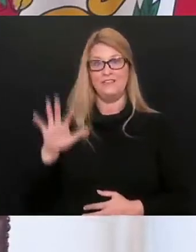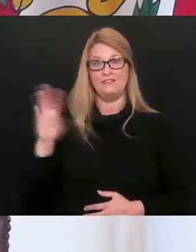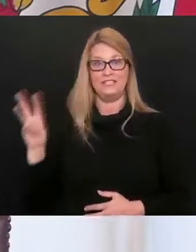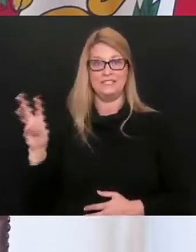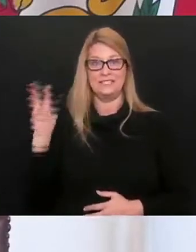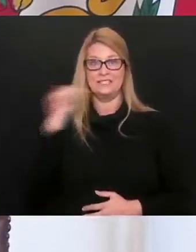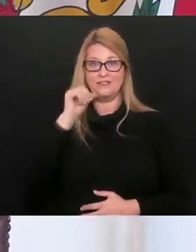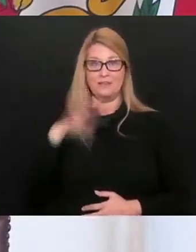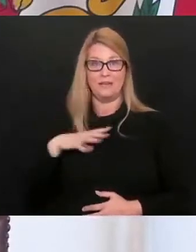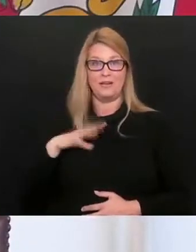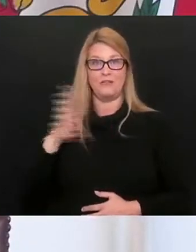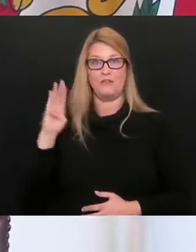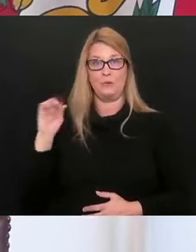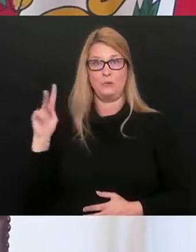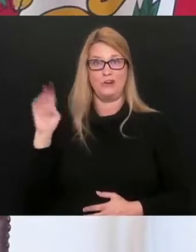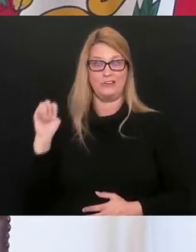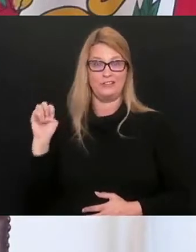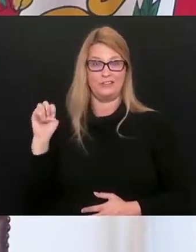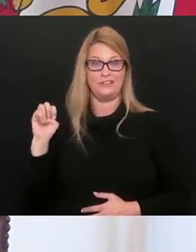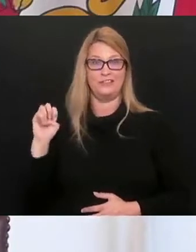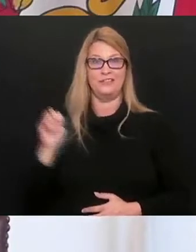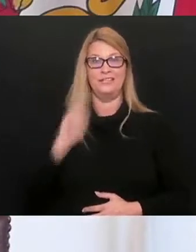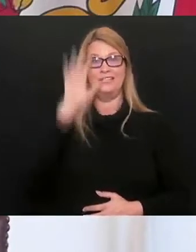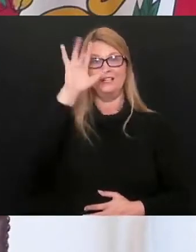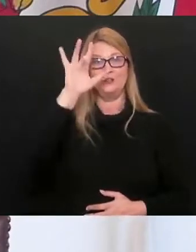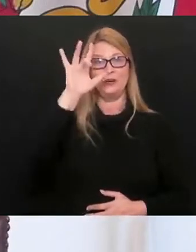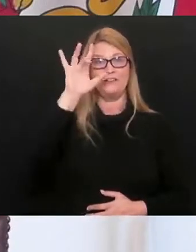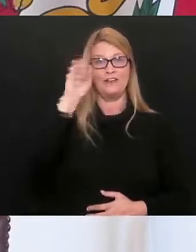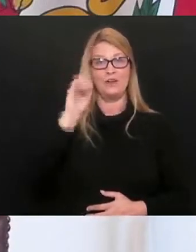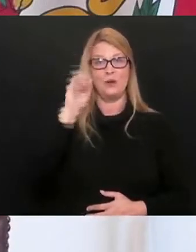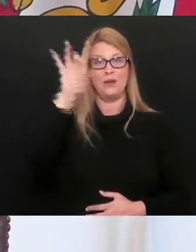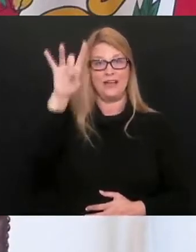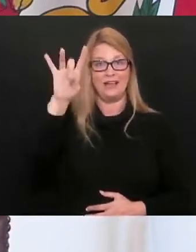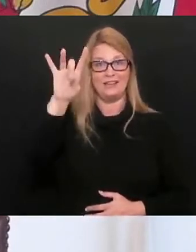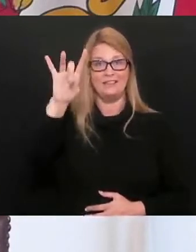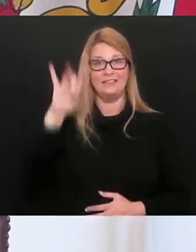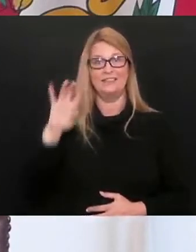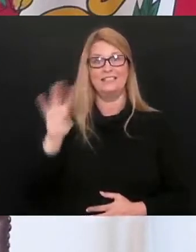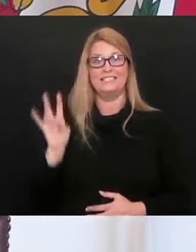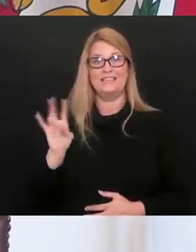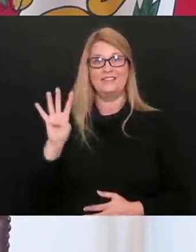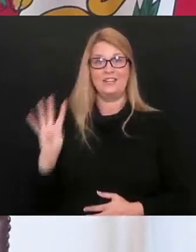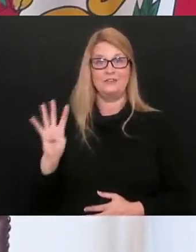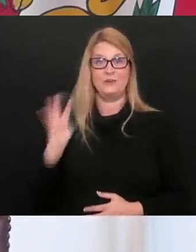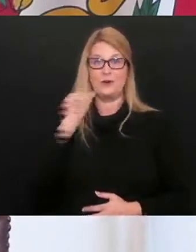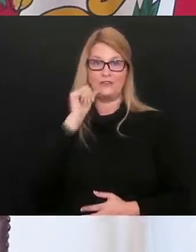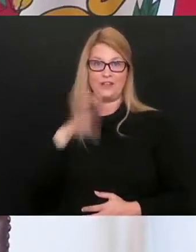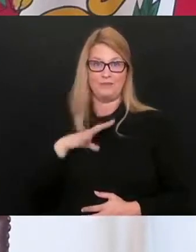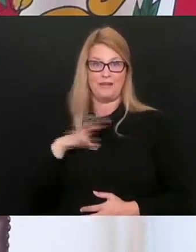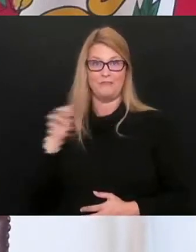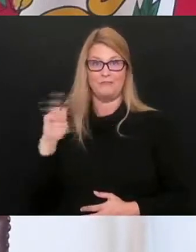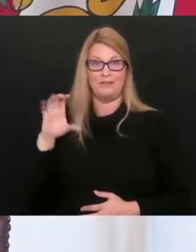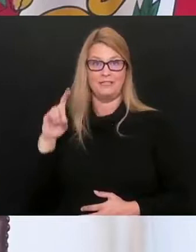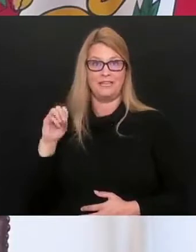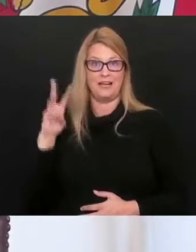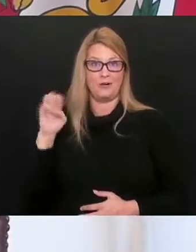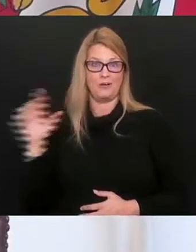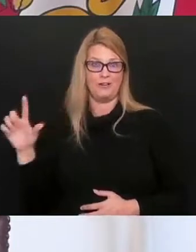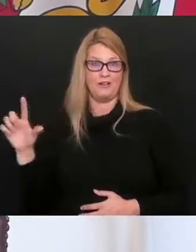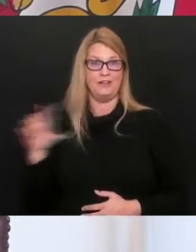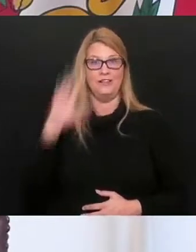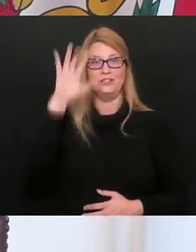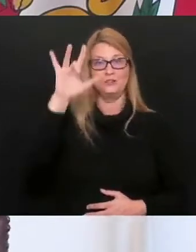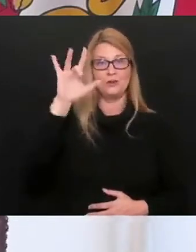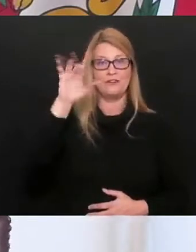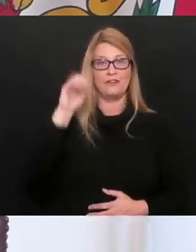-year-old female from Brooke County. Our 2,508th death is a 74-year-old female from McDowell County. Our 2